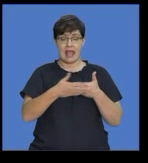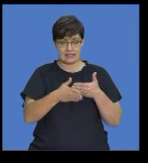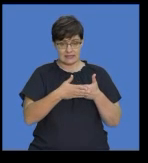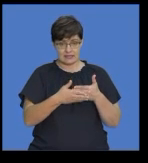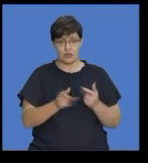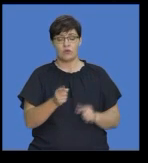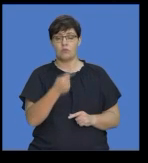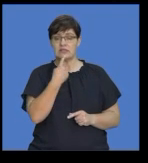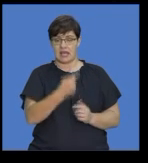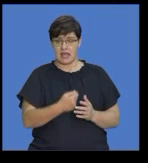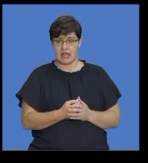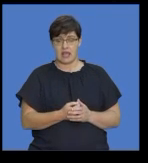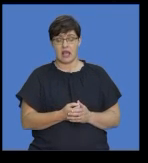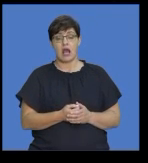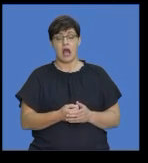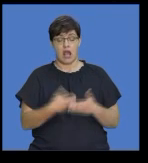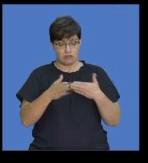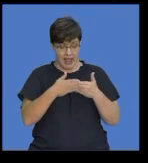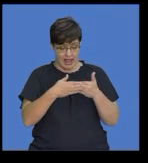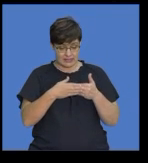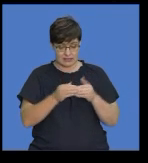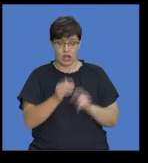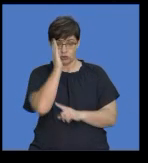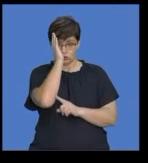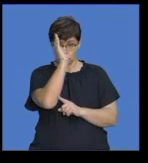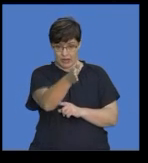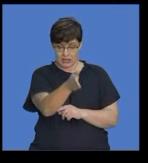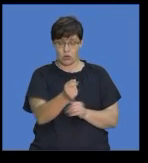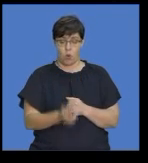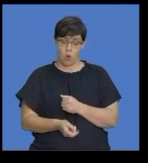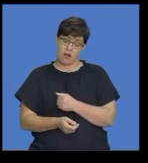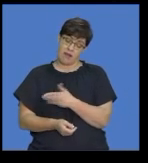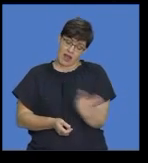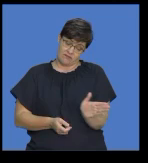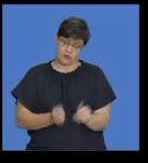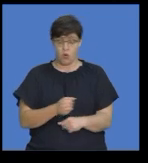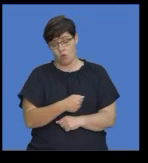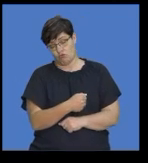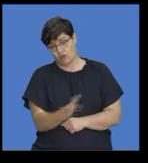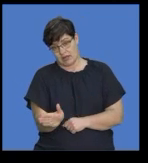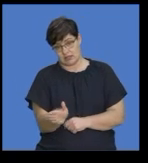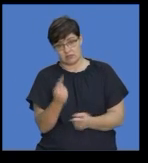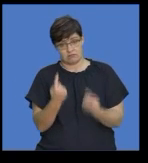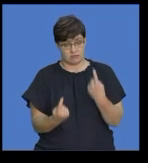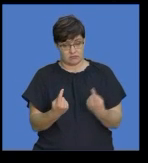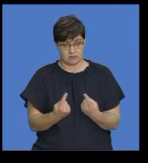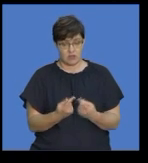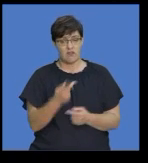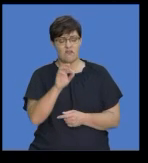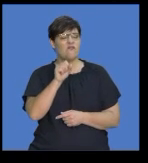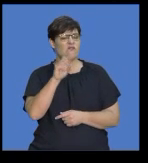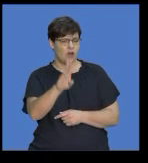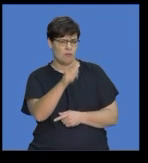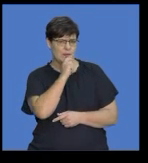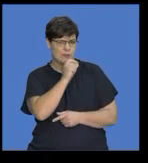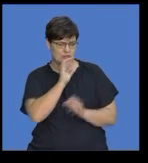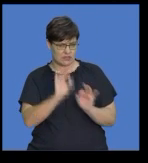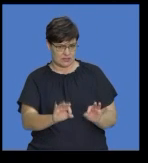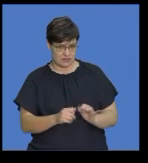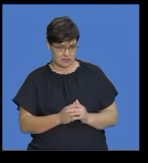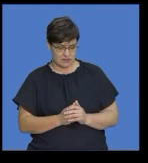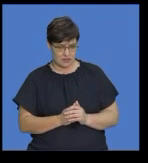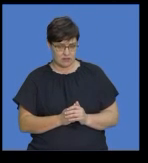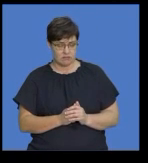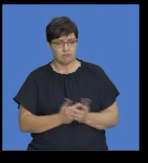straight, turn left or turn right. Okay. So, those are the verbs you would use to indicate direction.